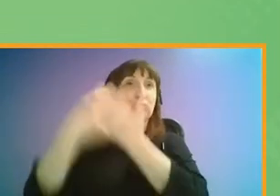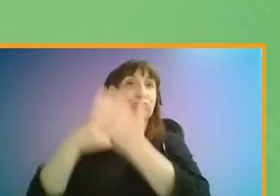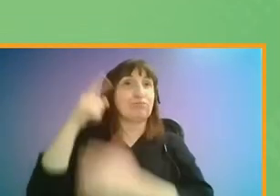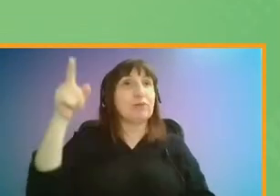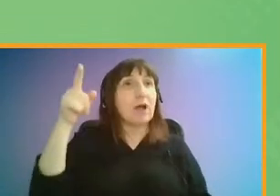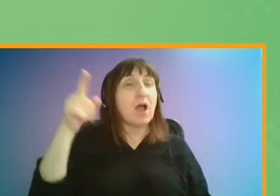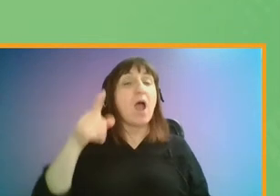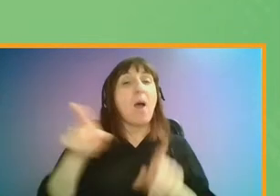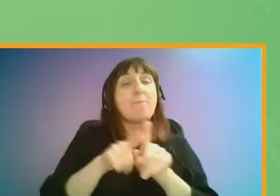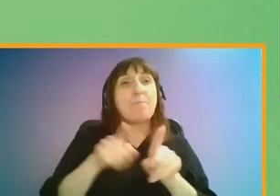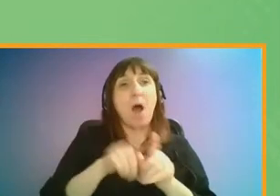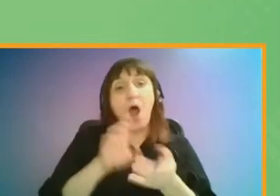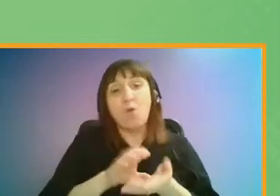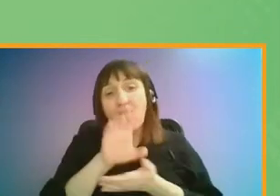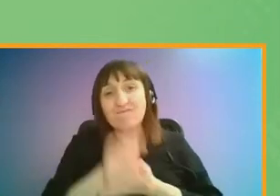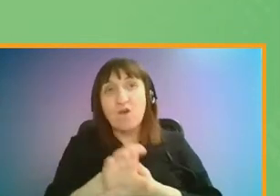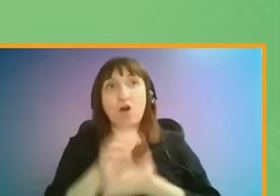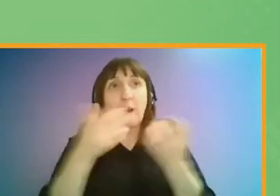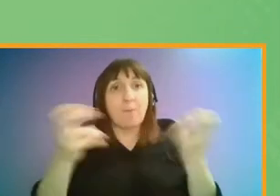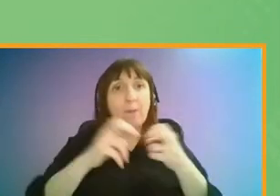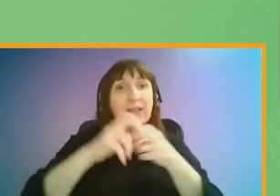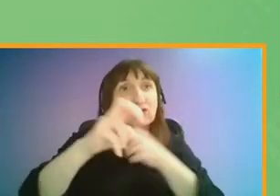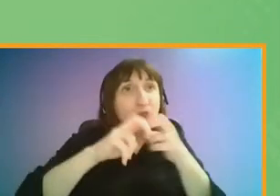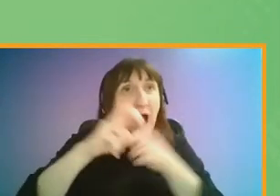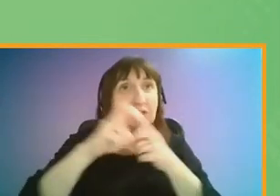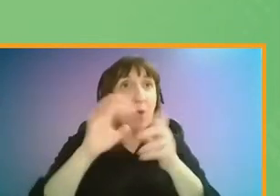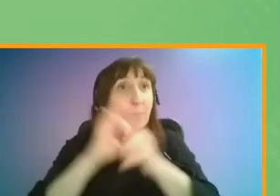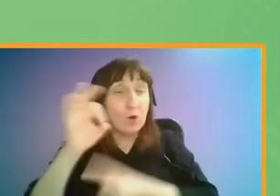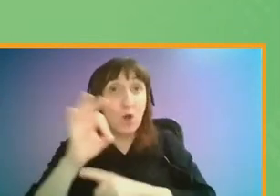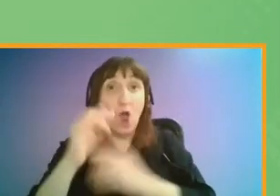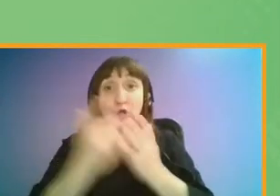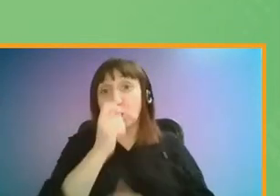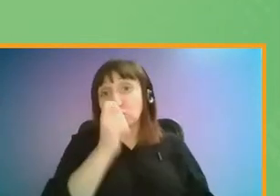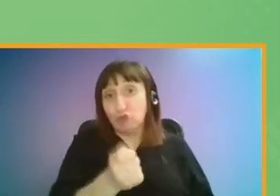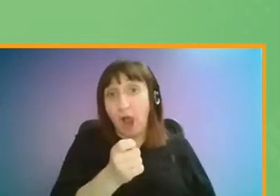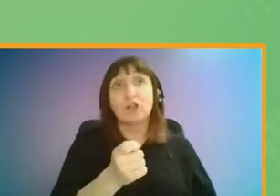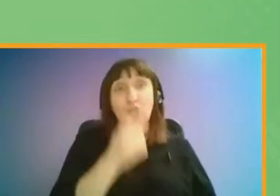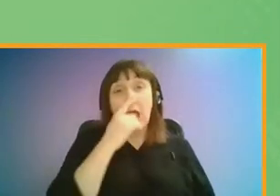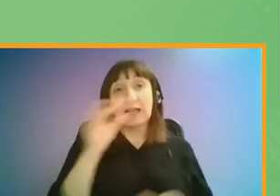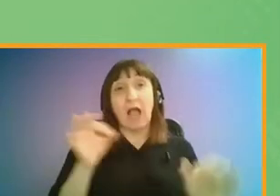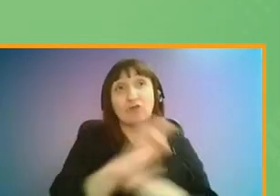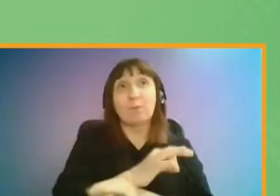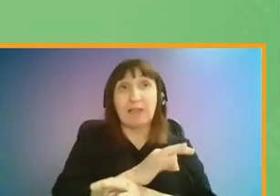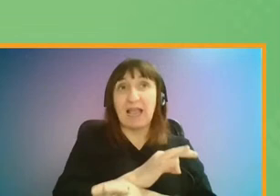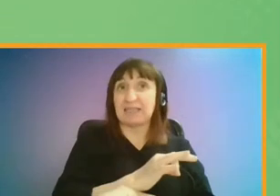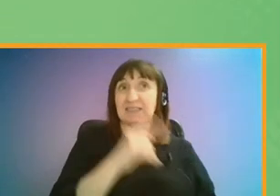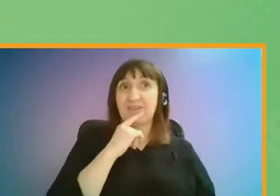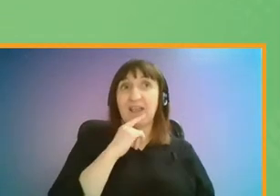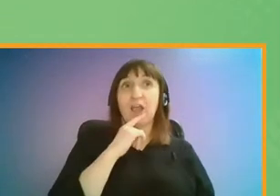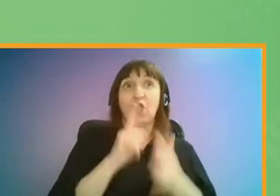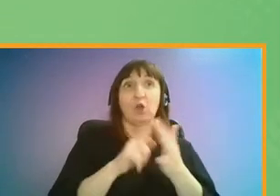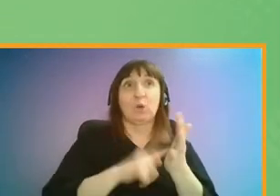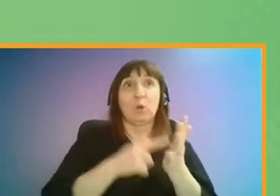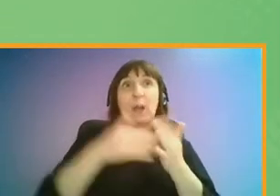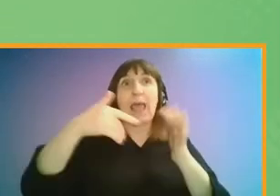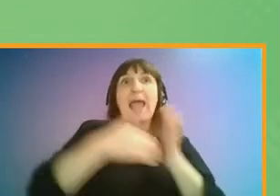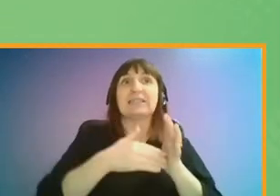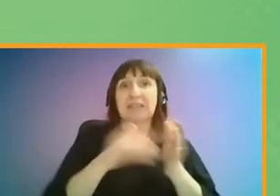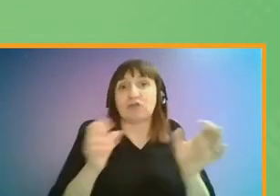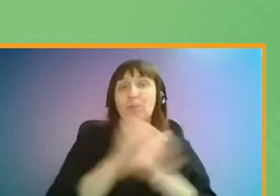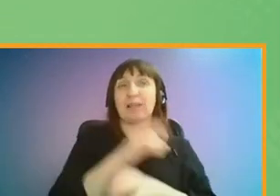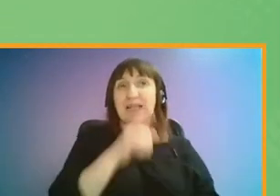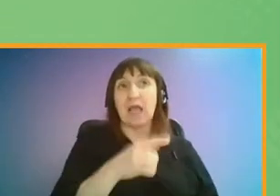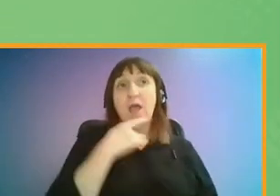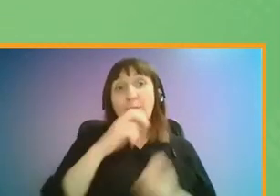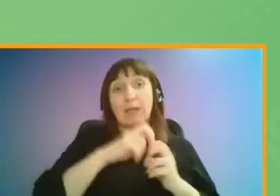coupled with an investment in public transport options, a new charging scheme could replace existing chargers like ULES and help make sure people